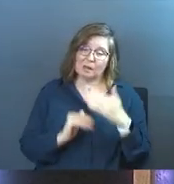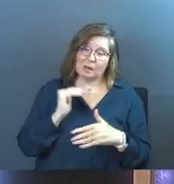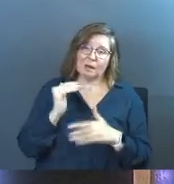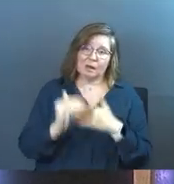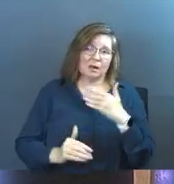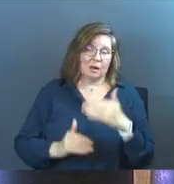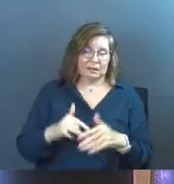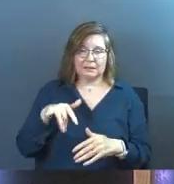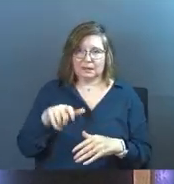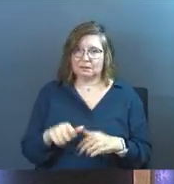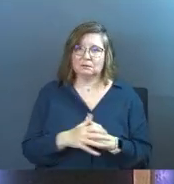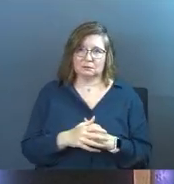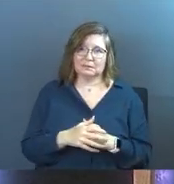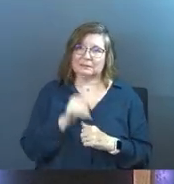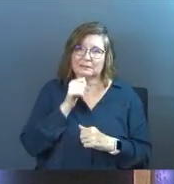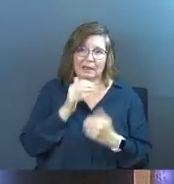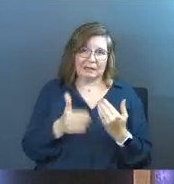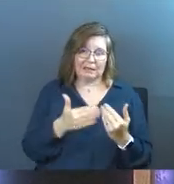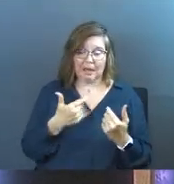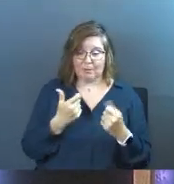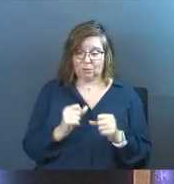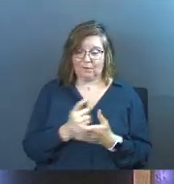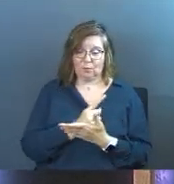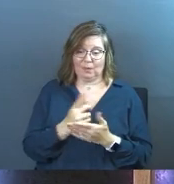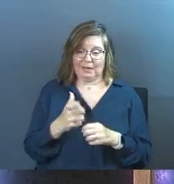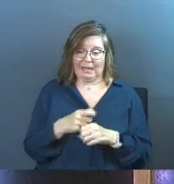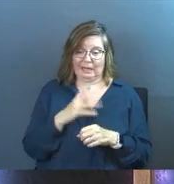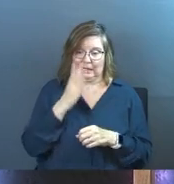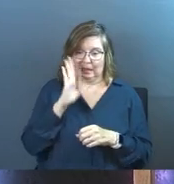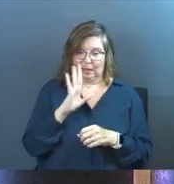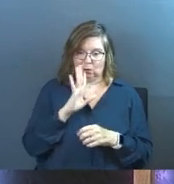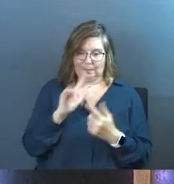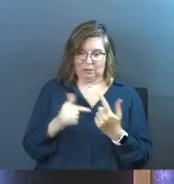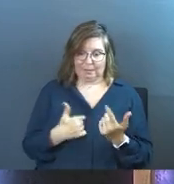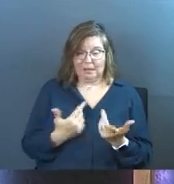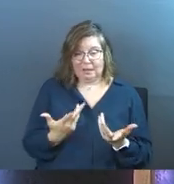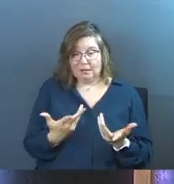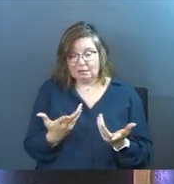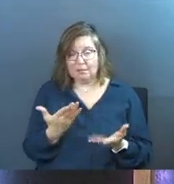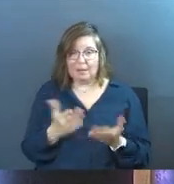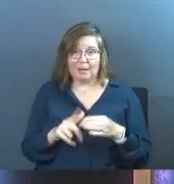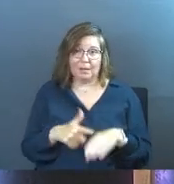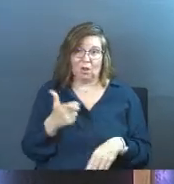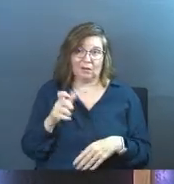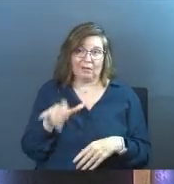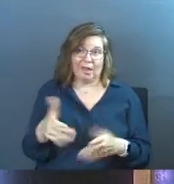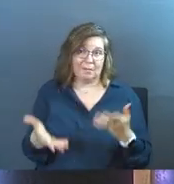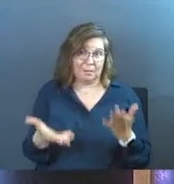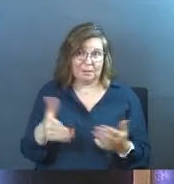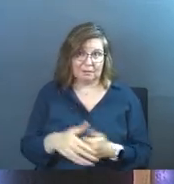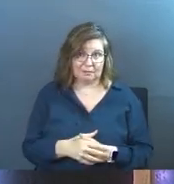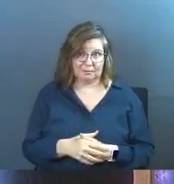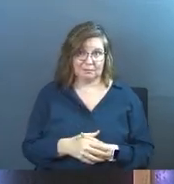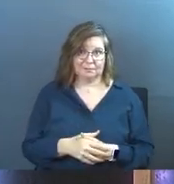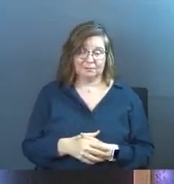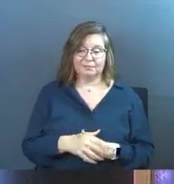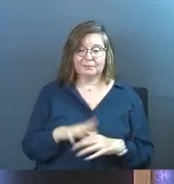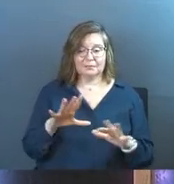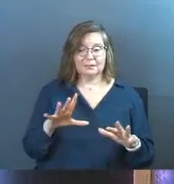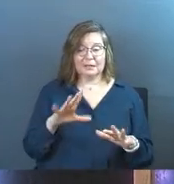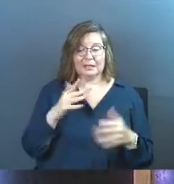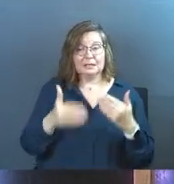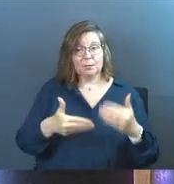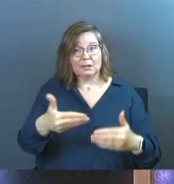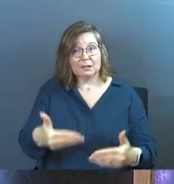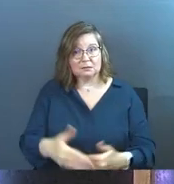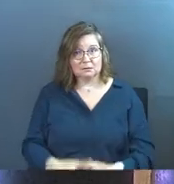it takes time. So I've been trying for a week and I can't get God to speak to me. It's like, it might be a lot longer than that. Like it's